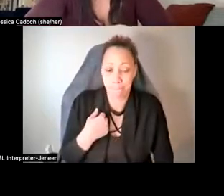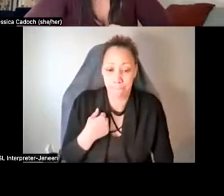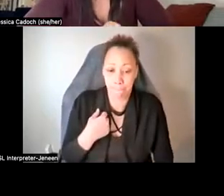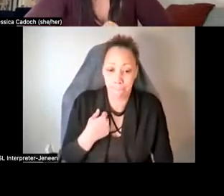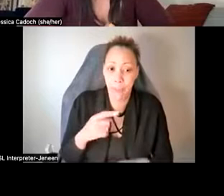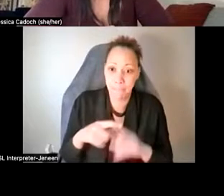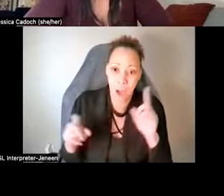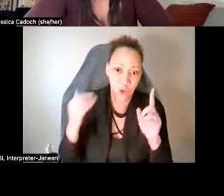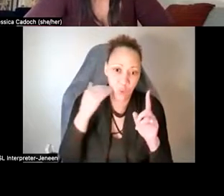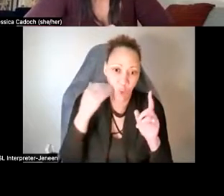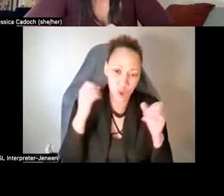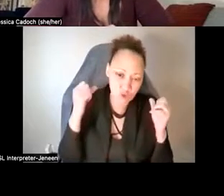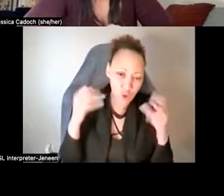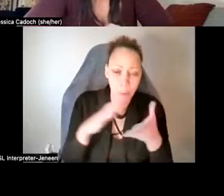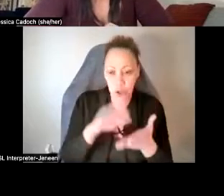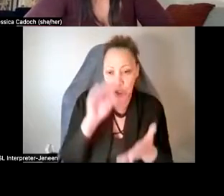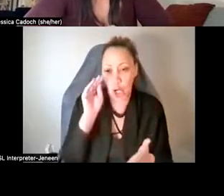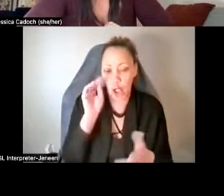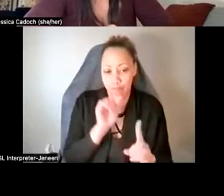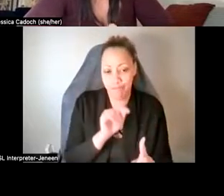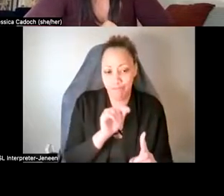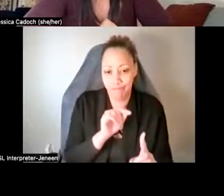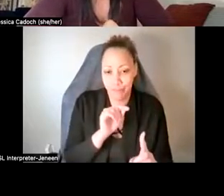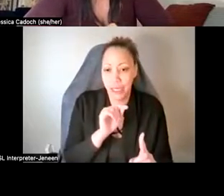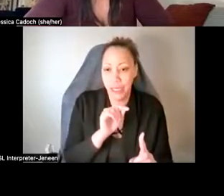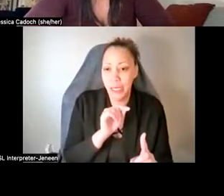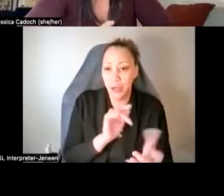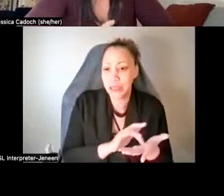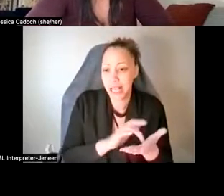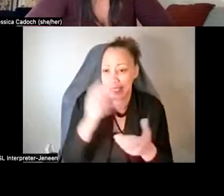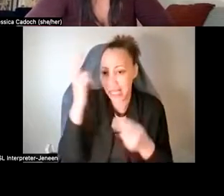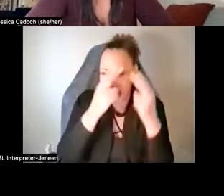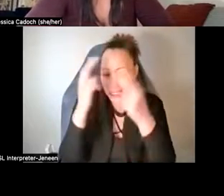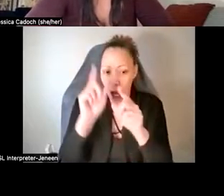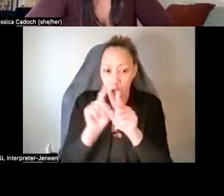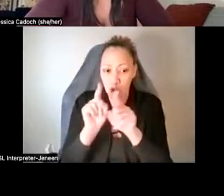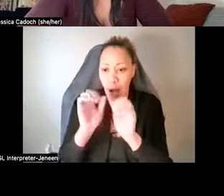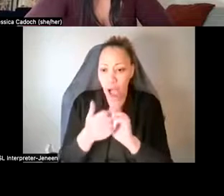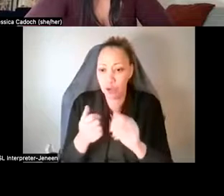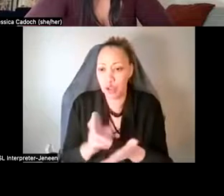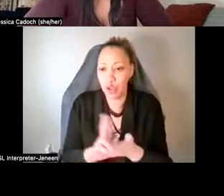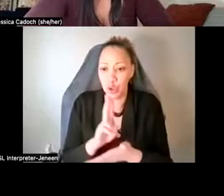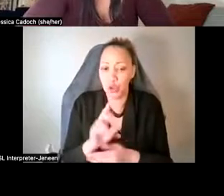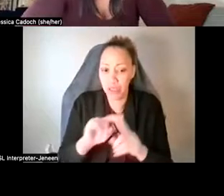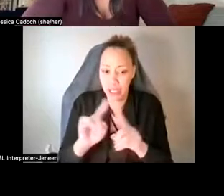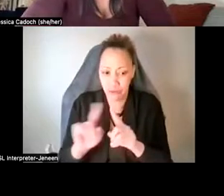but you know, there's so much to learn with psychedelics, um, and how they could be used for the treatment of various conditions.